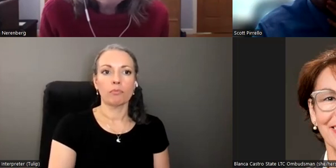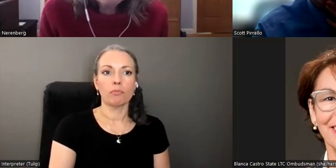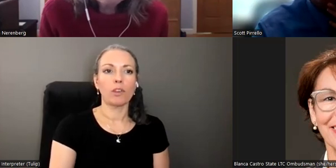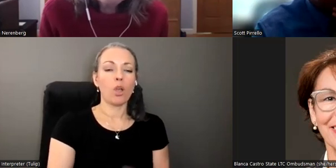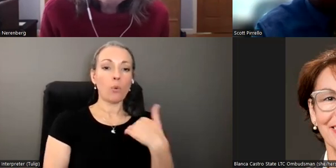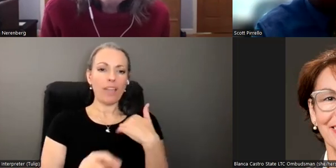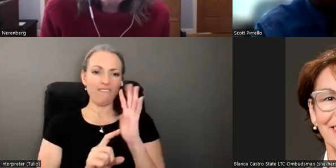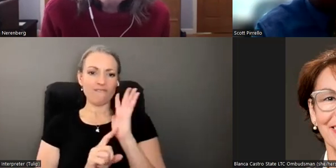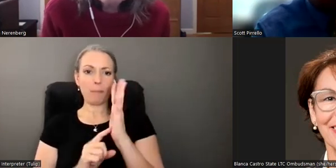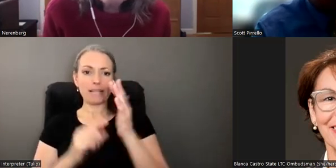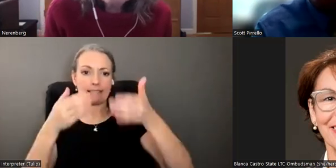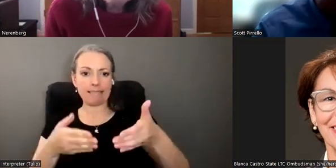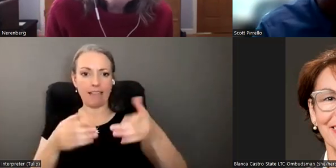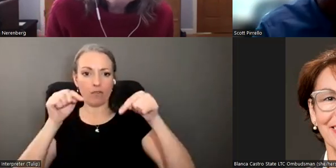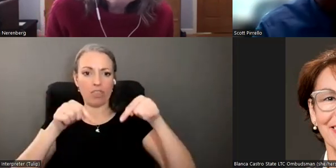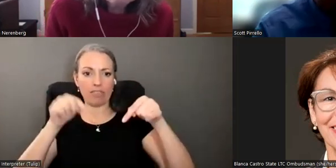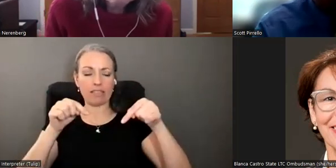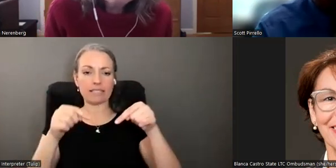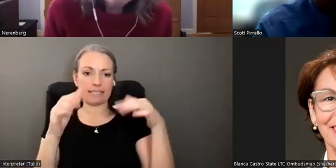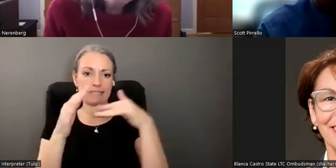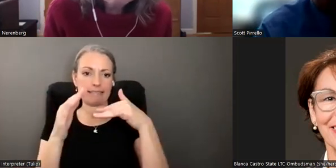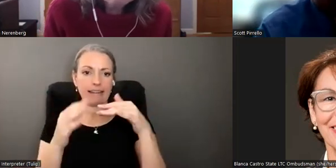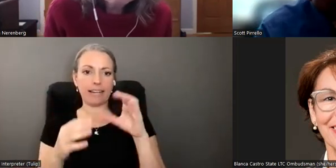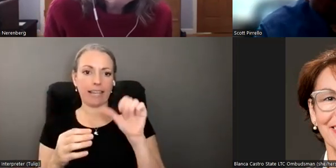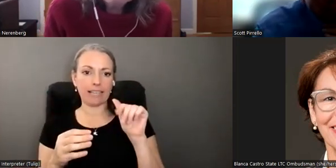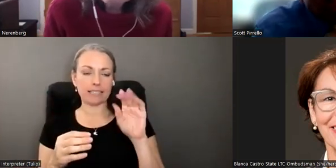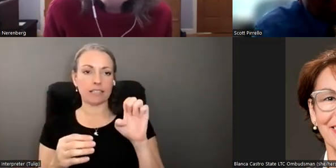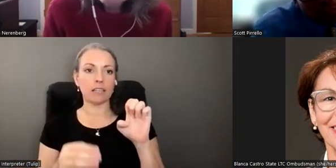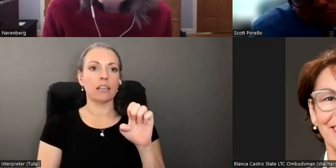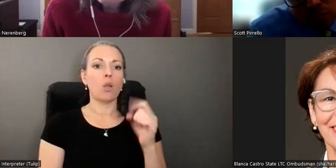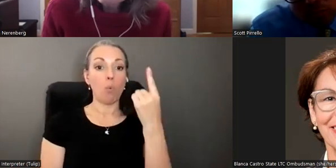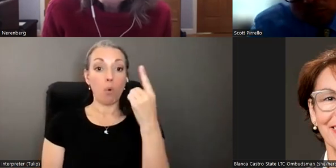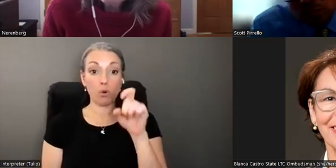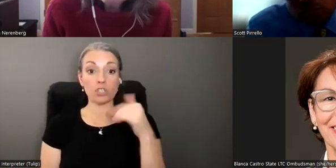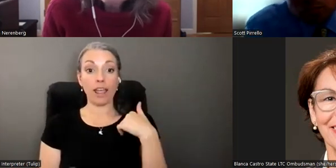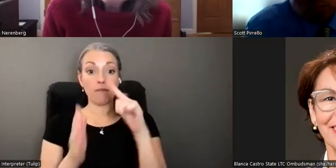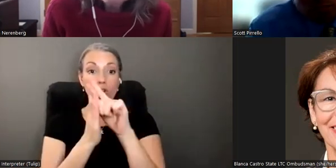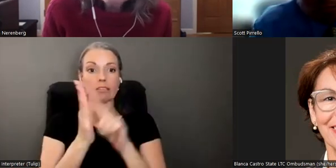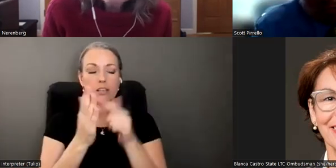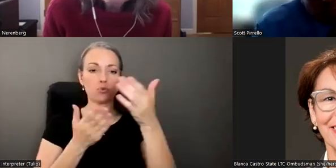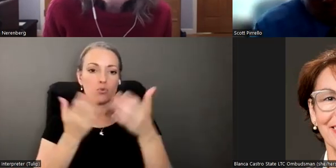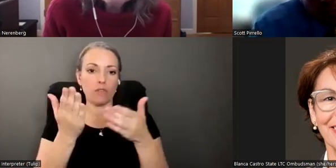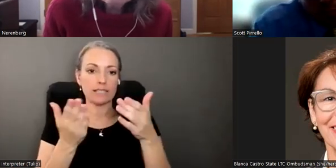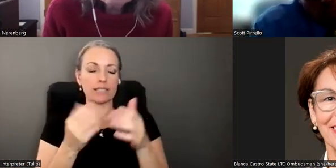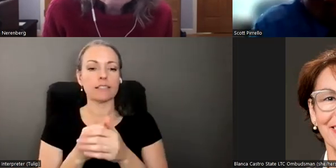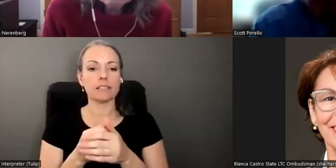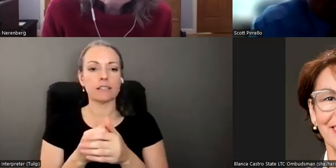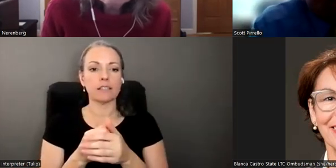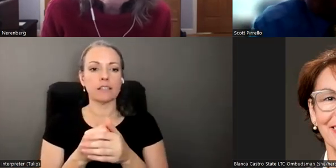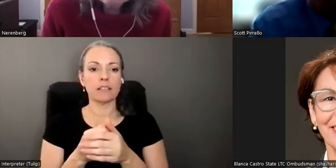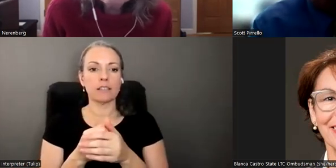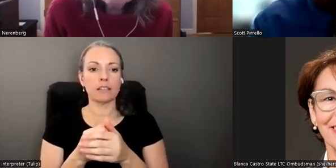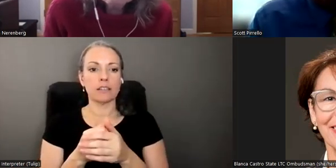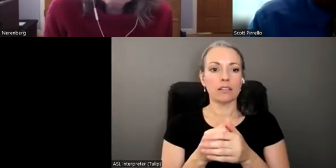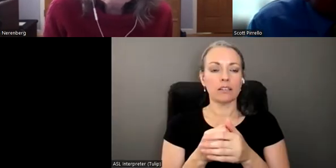five minutes left of, left of this case study effort. And one of the questions I have for our legal services, um, folks on the, on the reactor